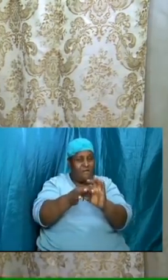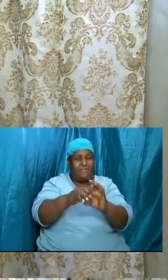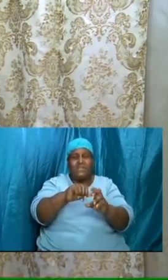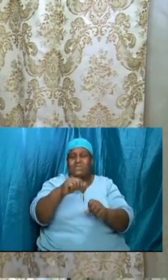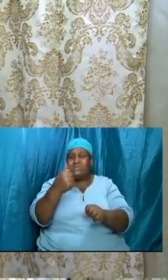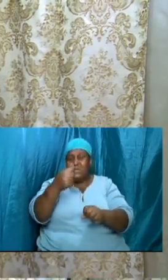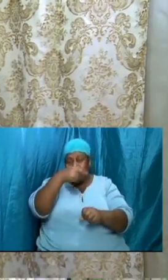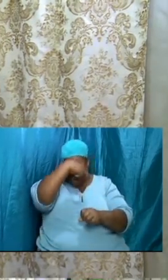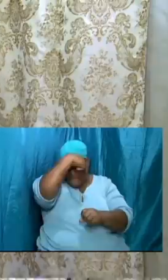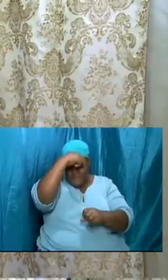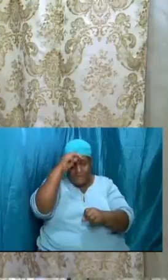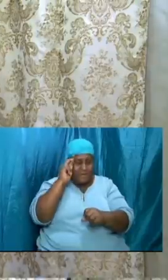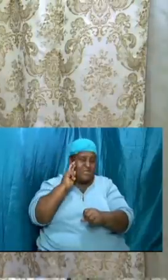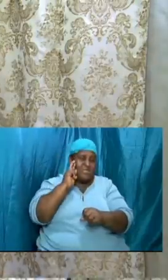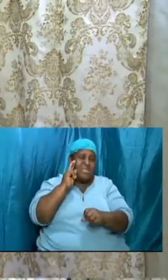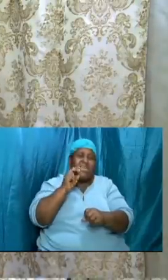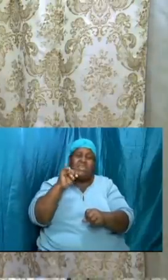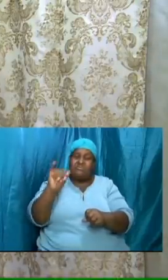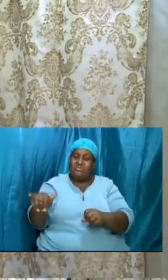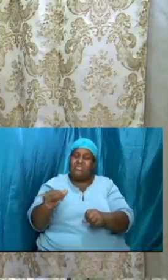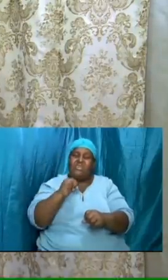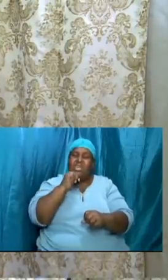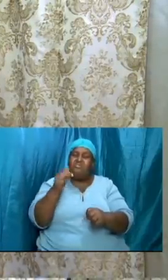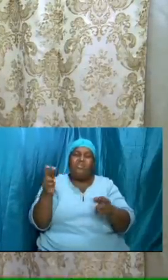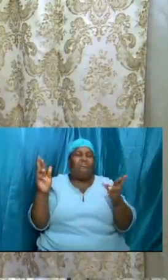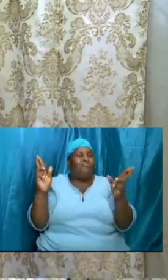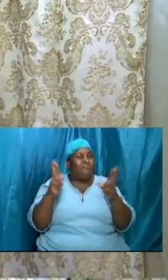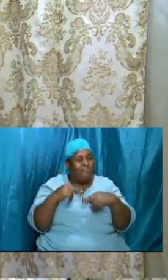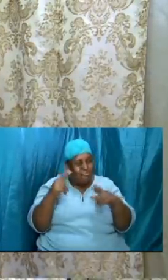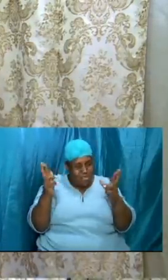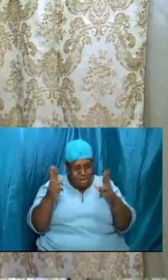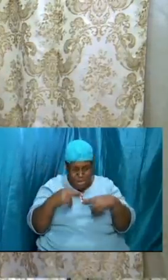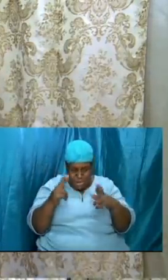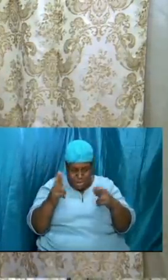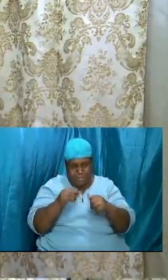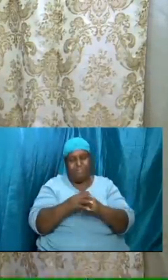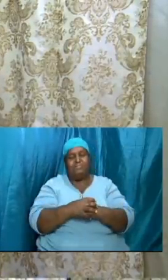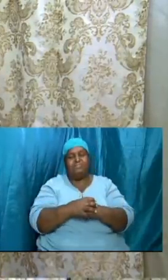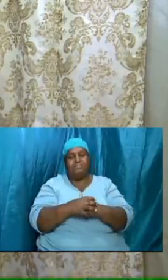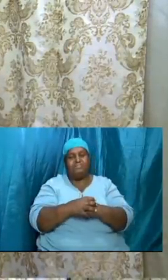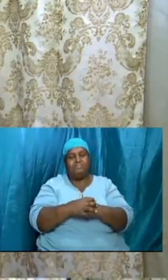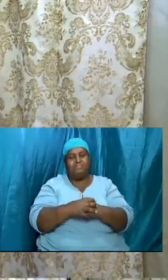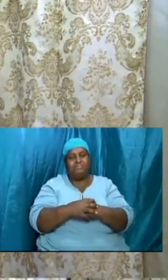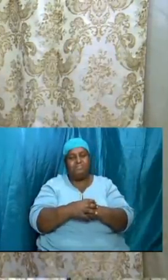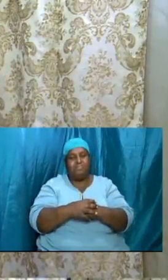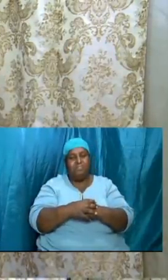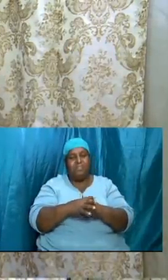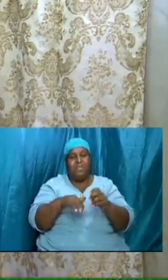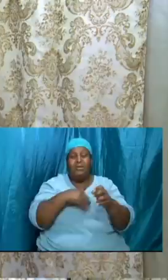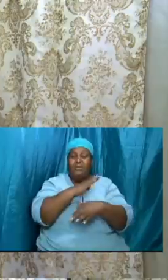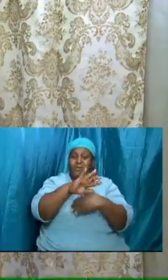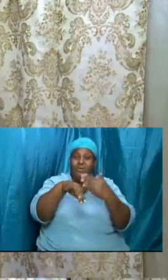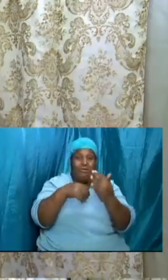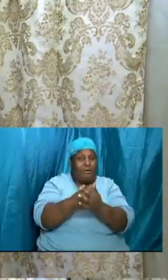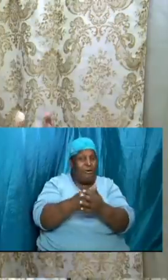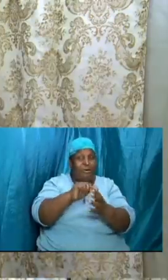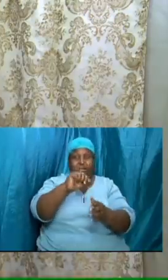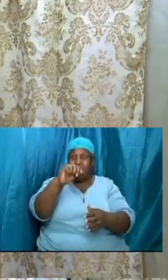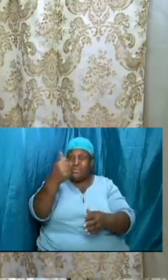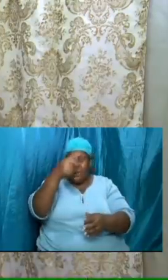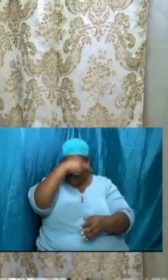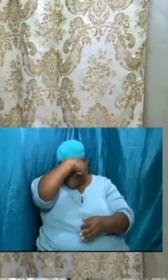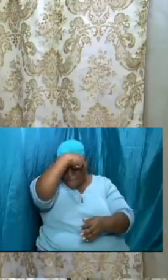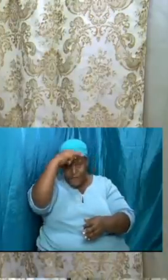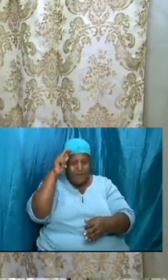ten knew that the bridegroom was coming what sense does it make to know it